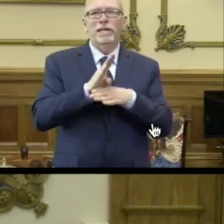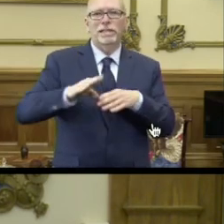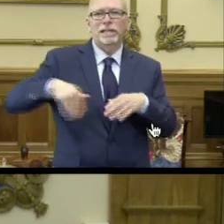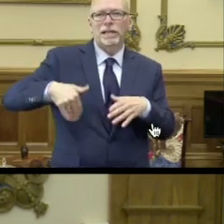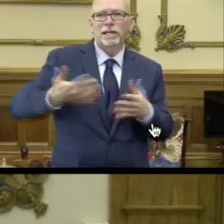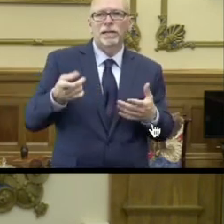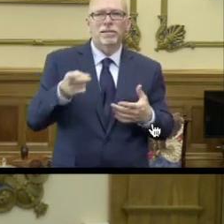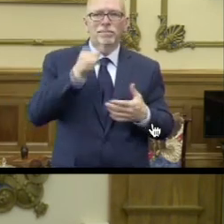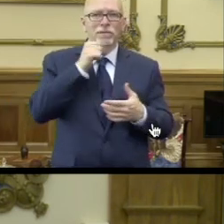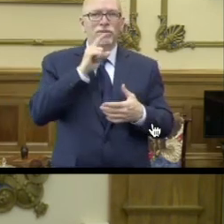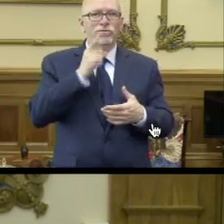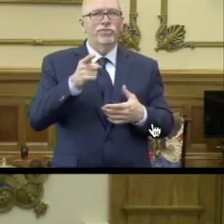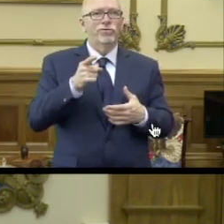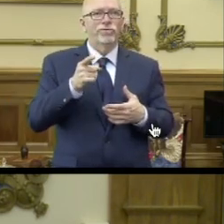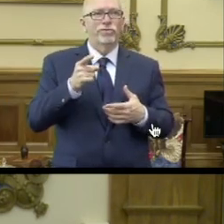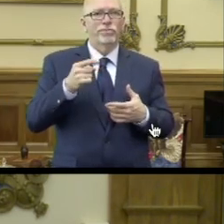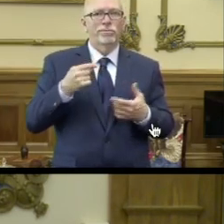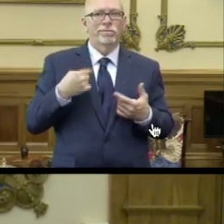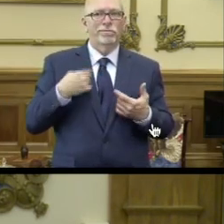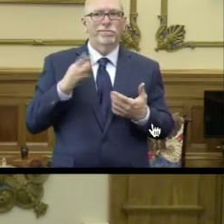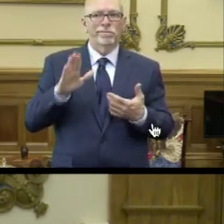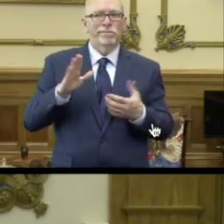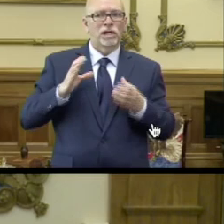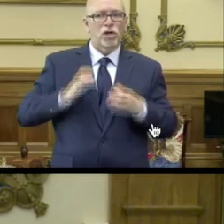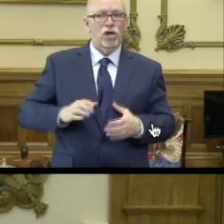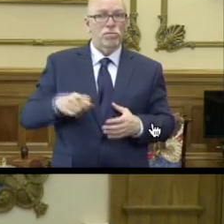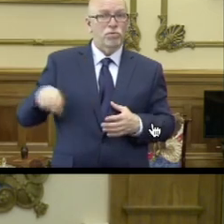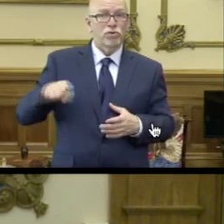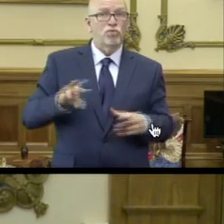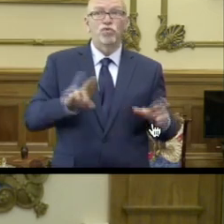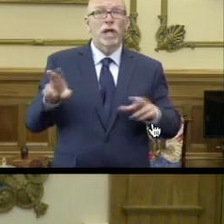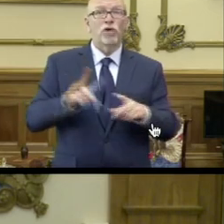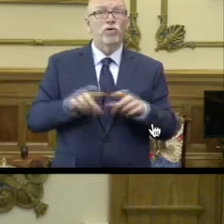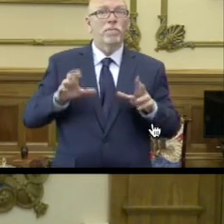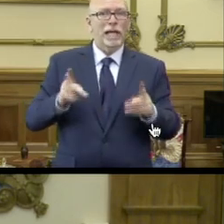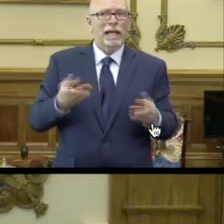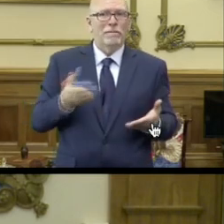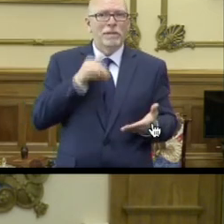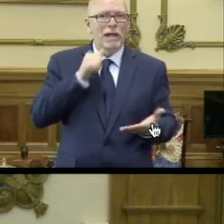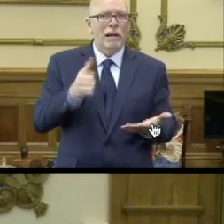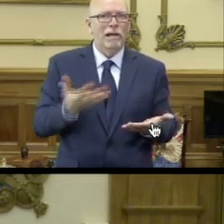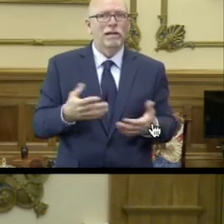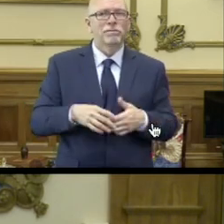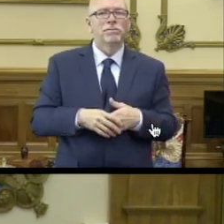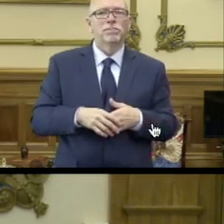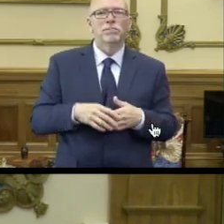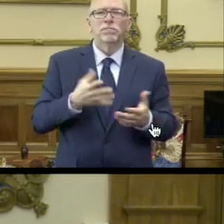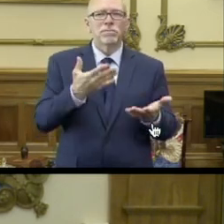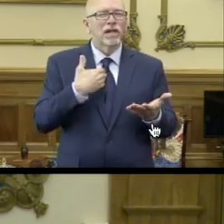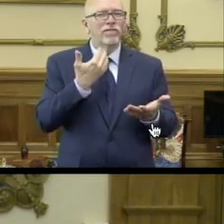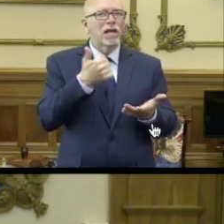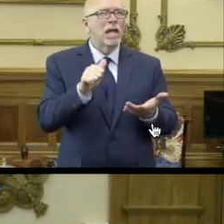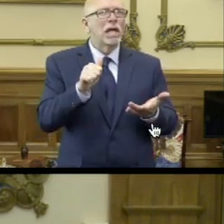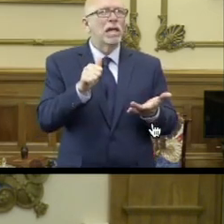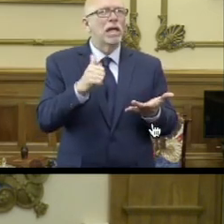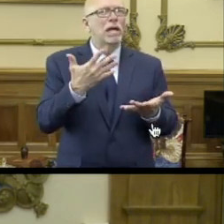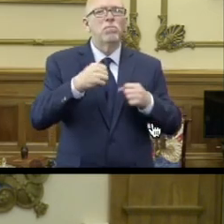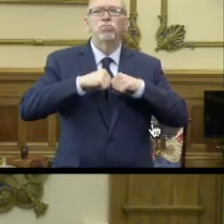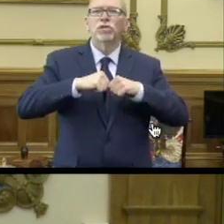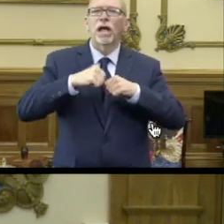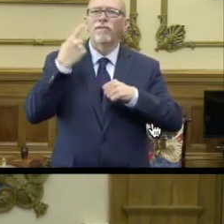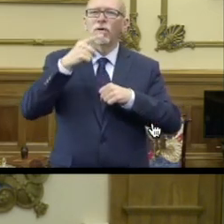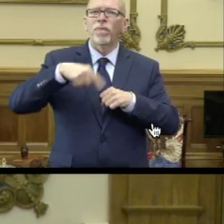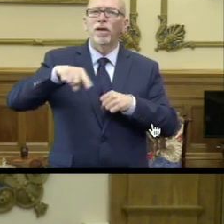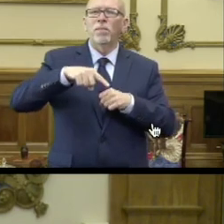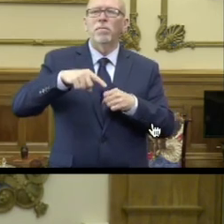and they're not sure that their particular customers are ready to come back. Is there any kind of protection for